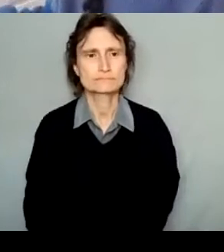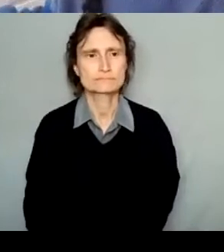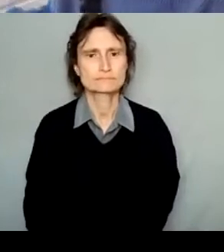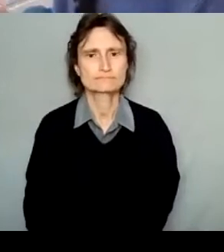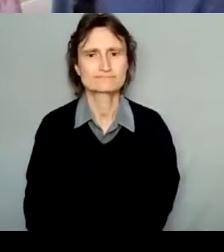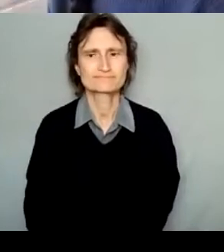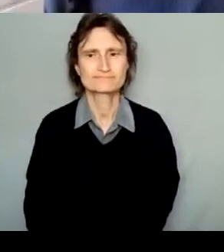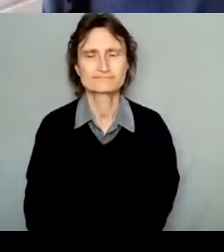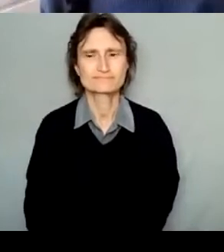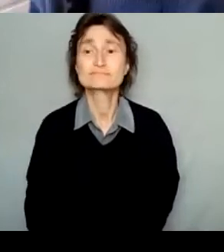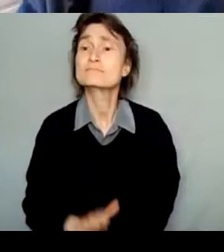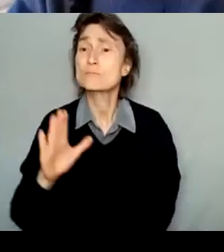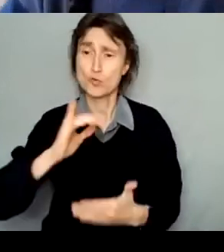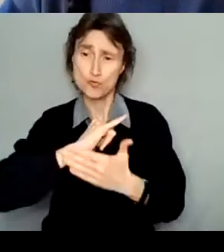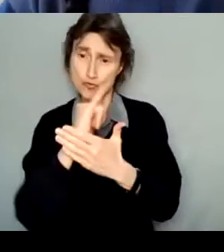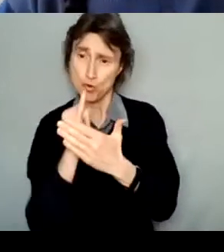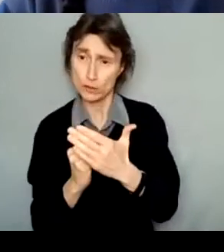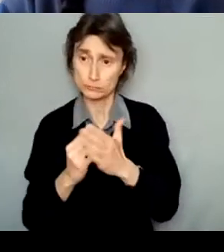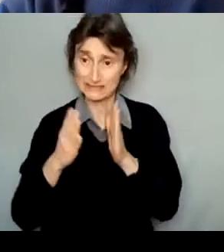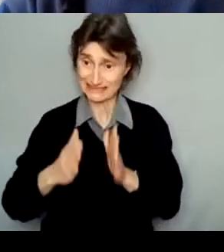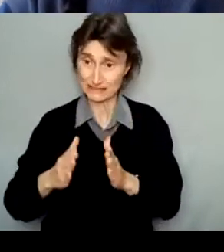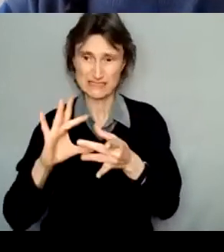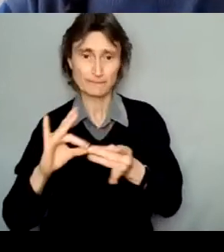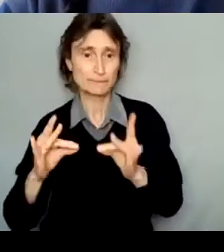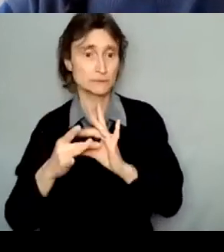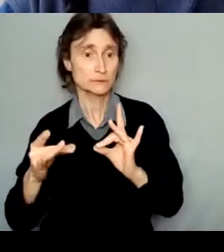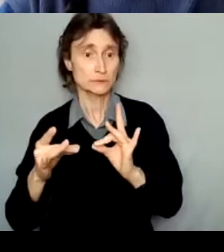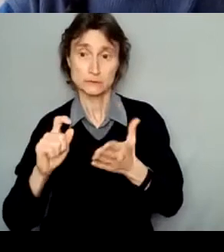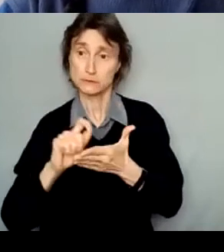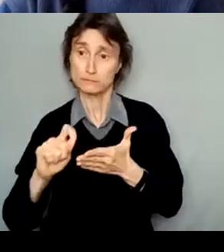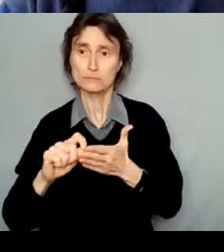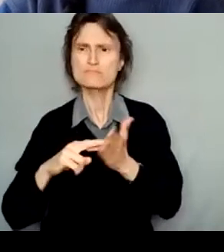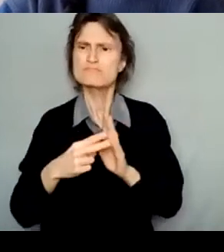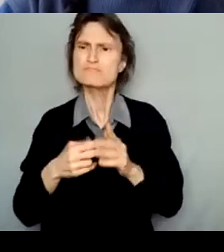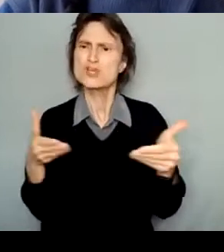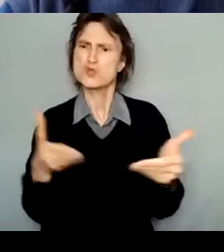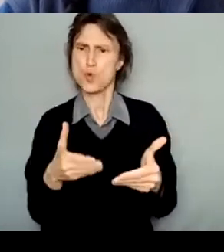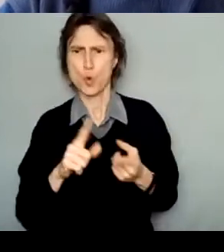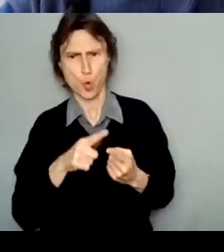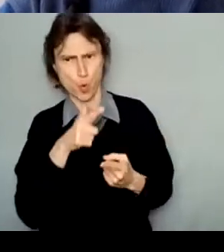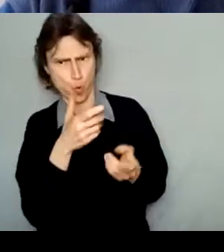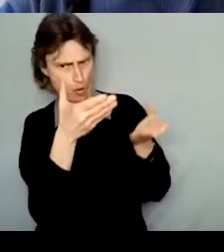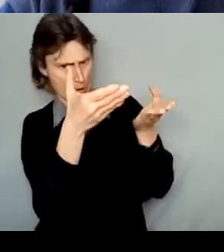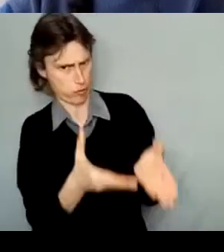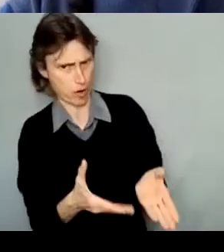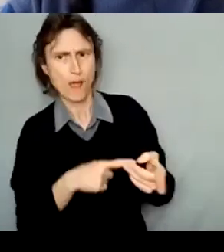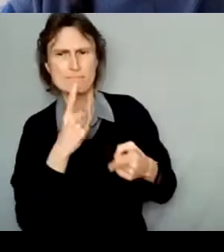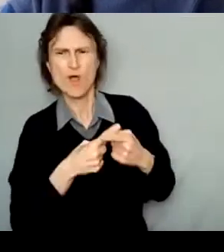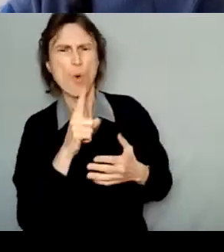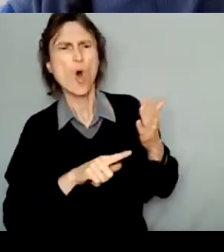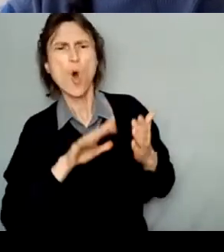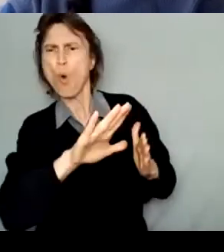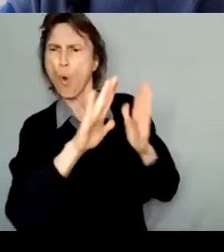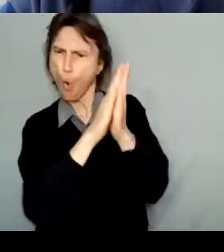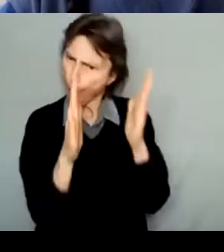So your artistic statement is basically an introduction to you and your overall artistic practice and goals. Artist